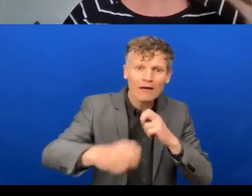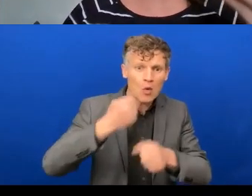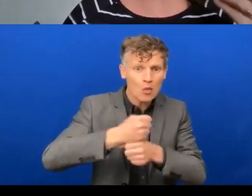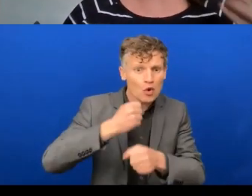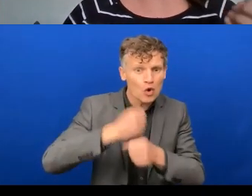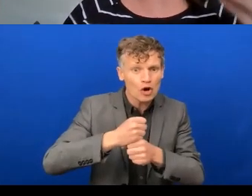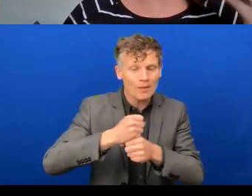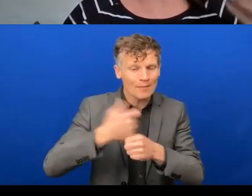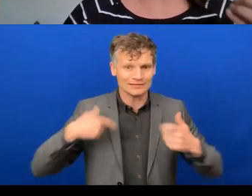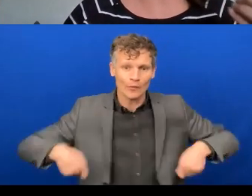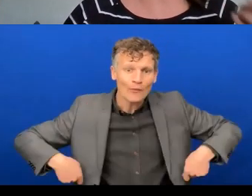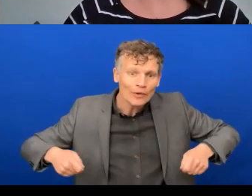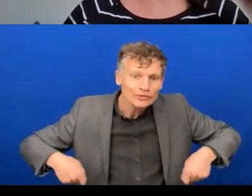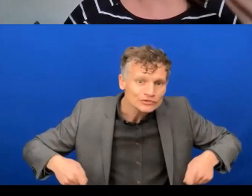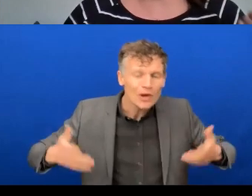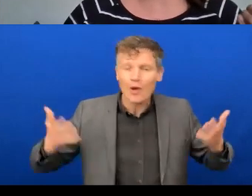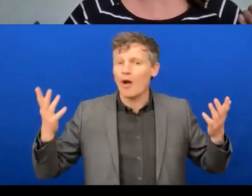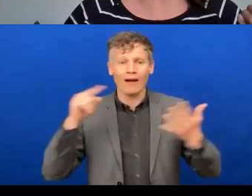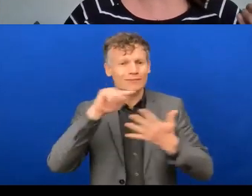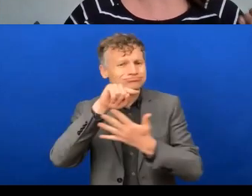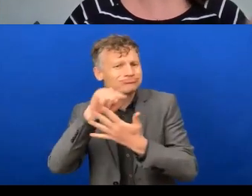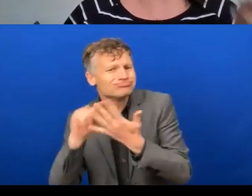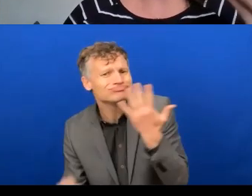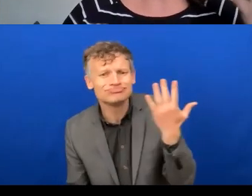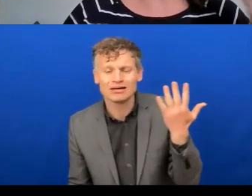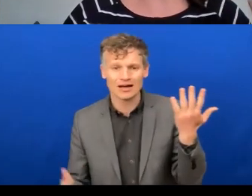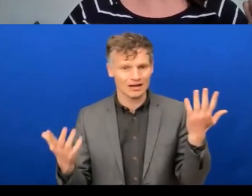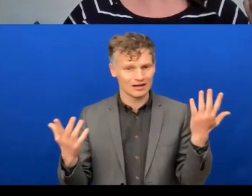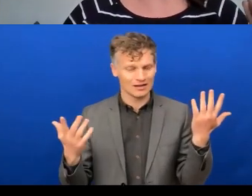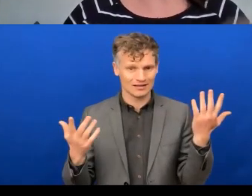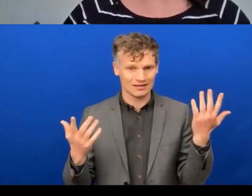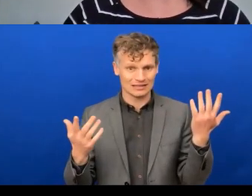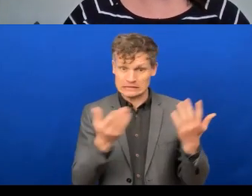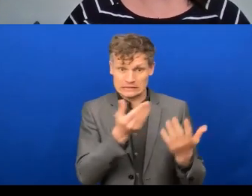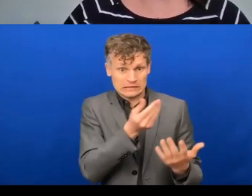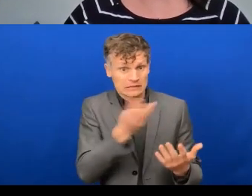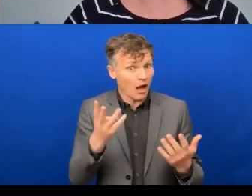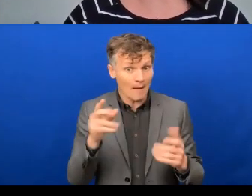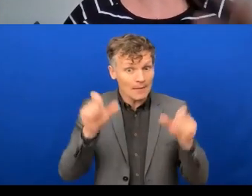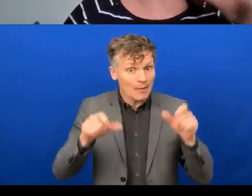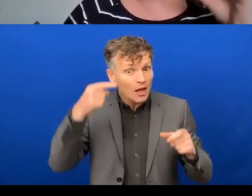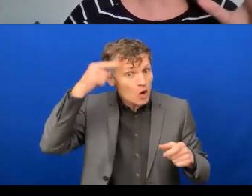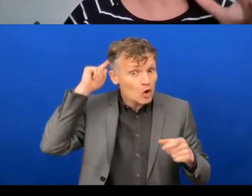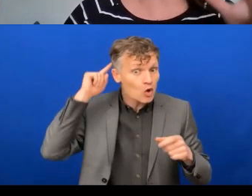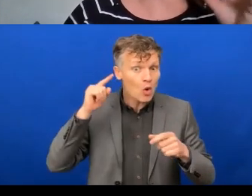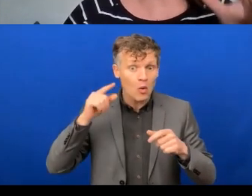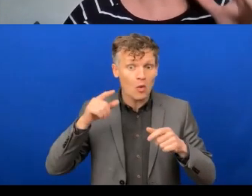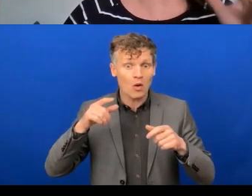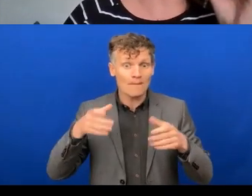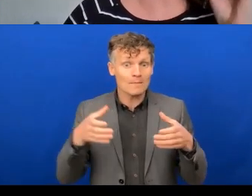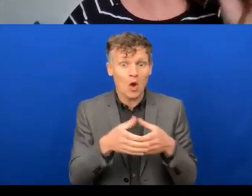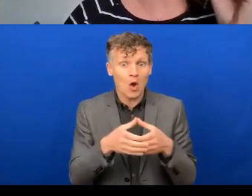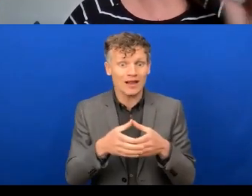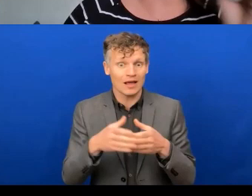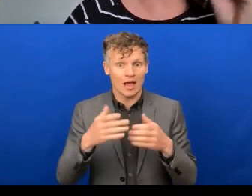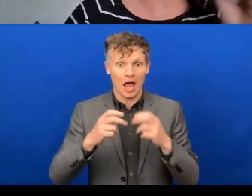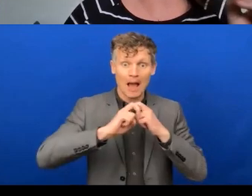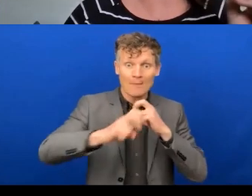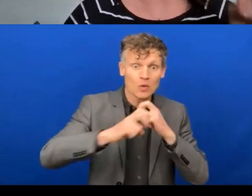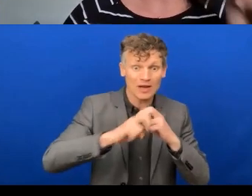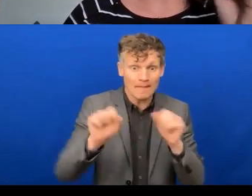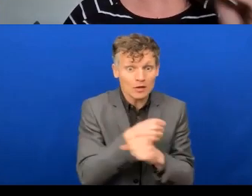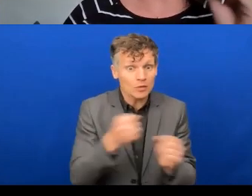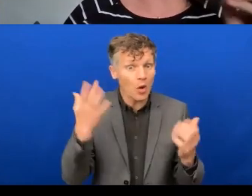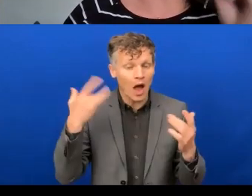of the noise of commuting and the crush of commuting for lots of newer minorities, that's an issue. So simply being able to work from home